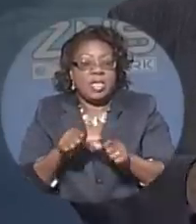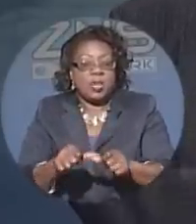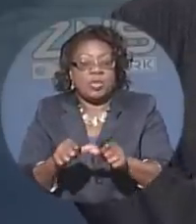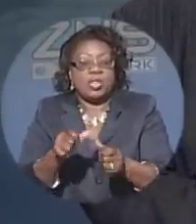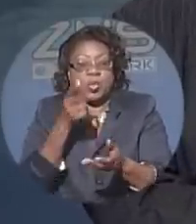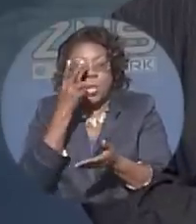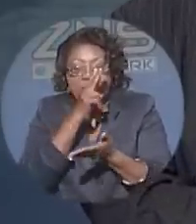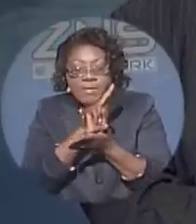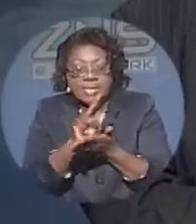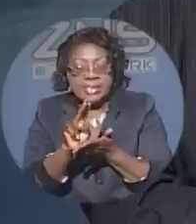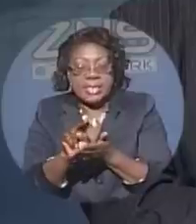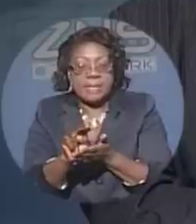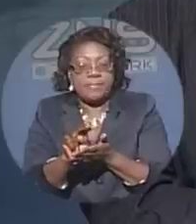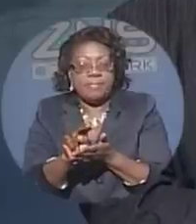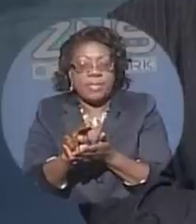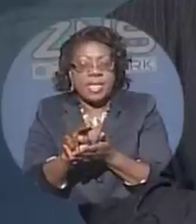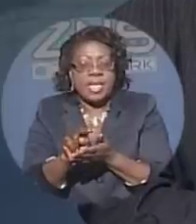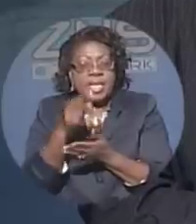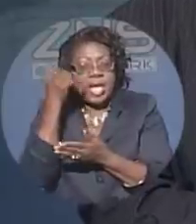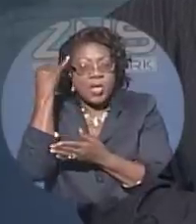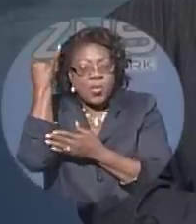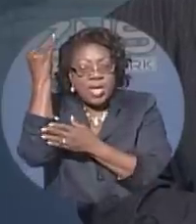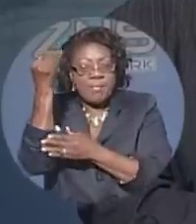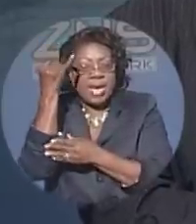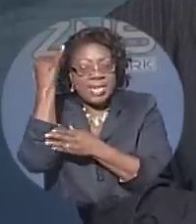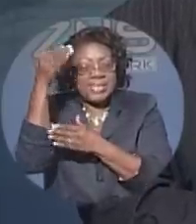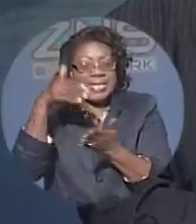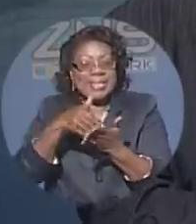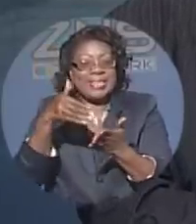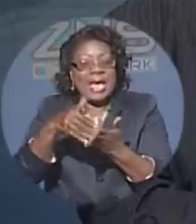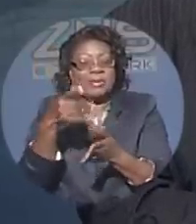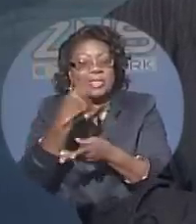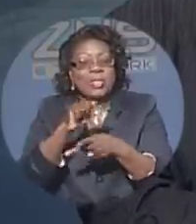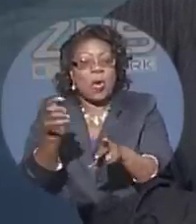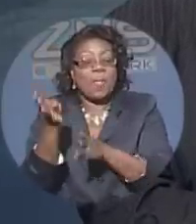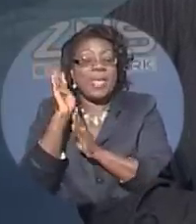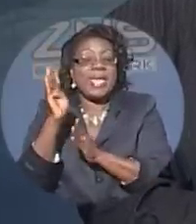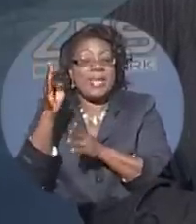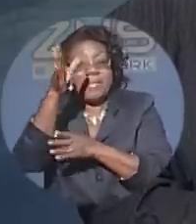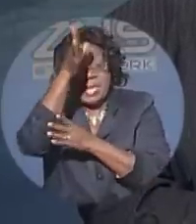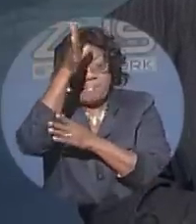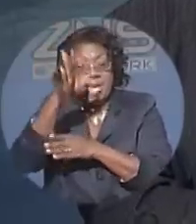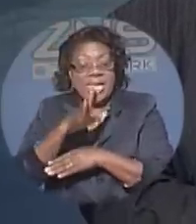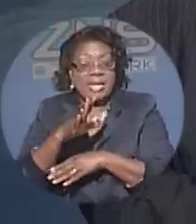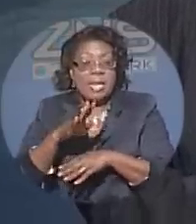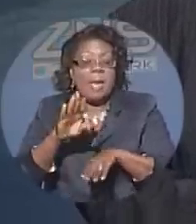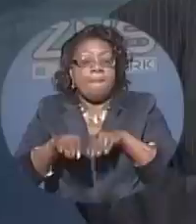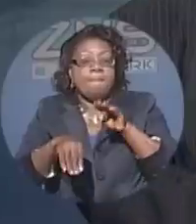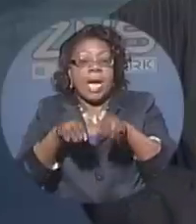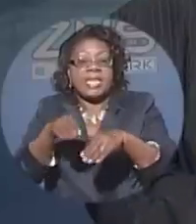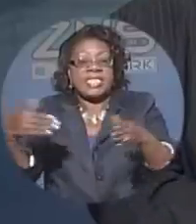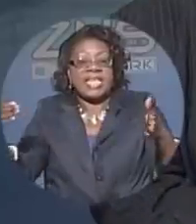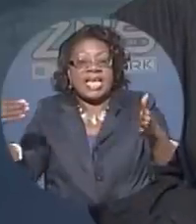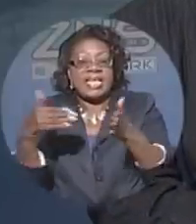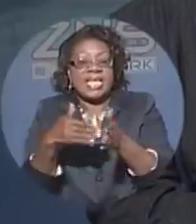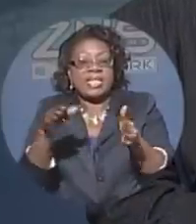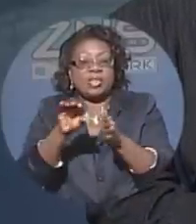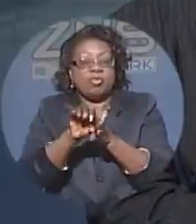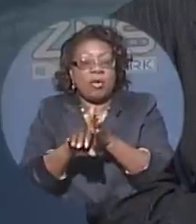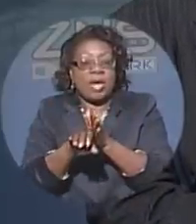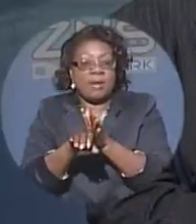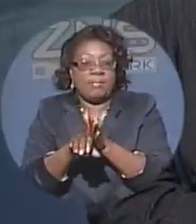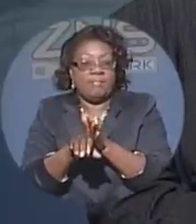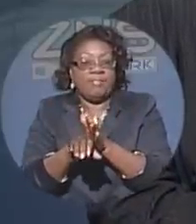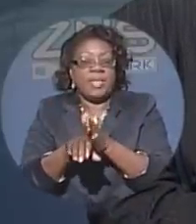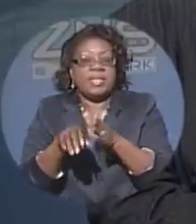Well, could you imagine thousands of Bahamian men marching against crime and negative ills that plague our society? Well, that's what a group of local